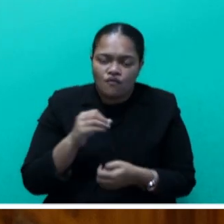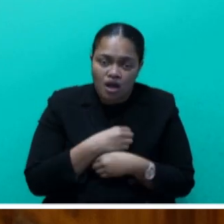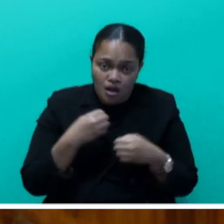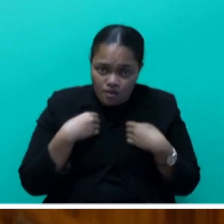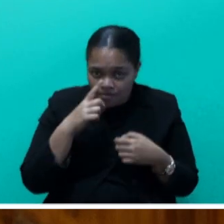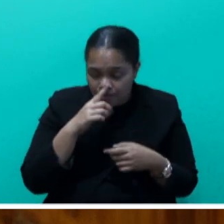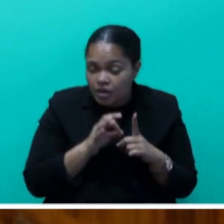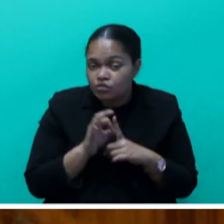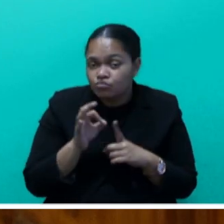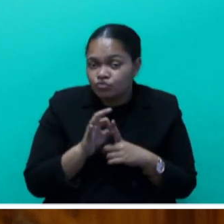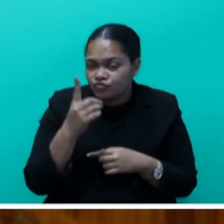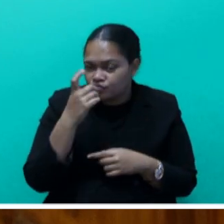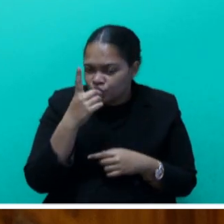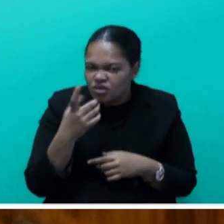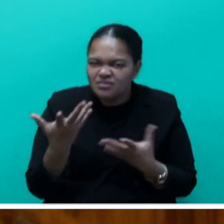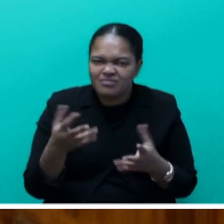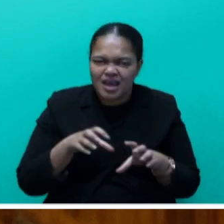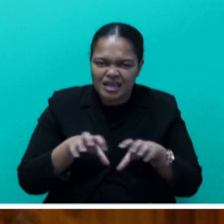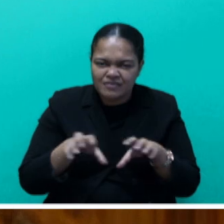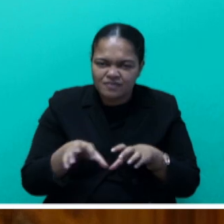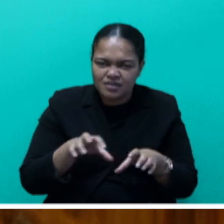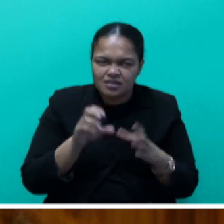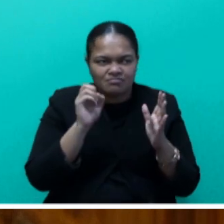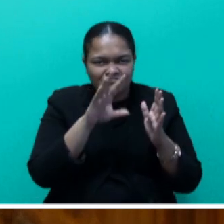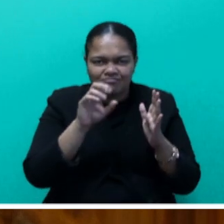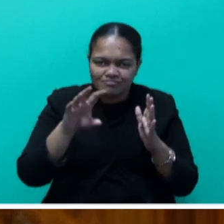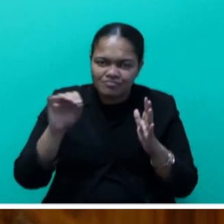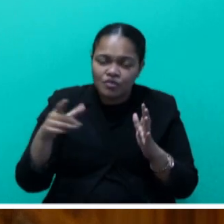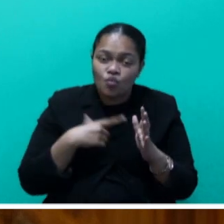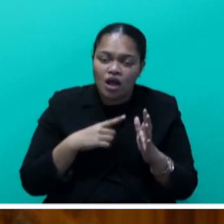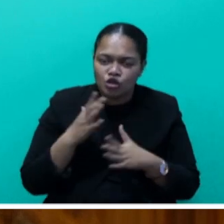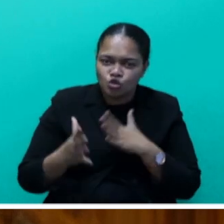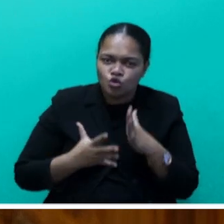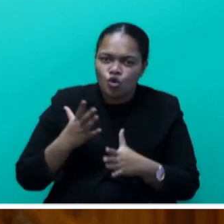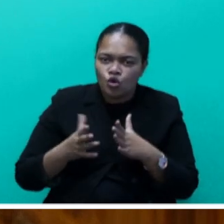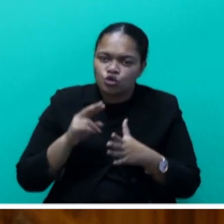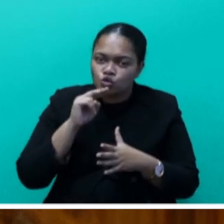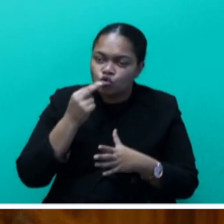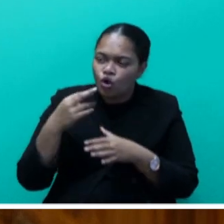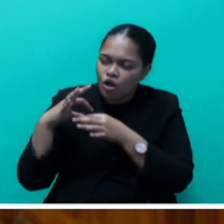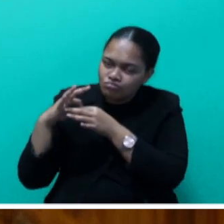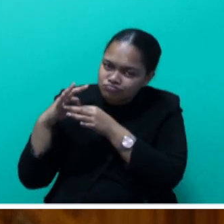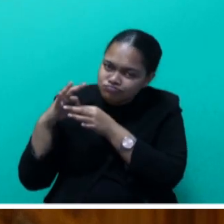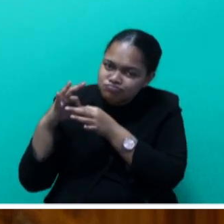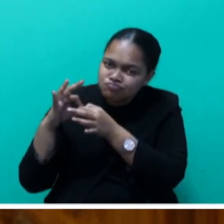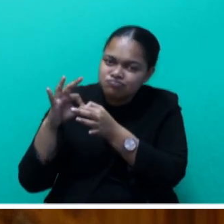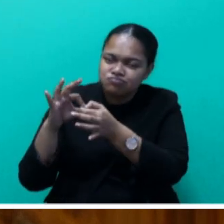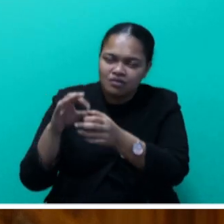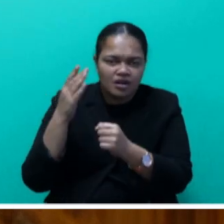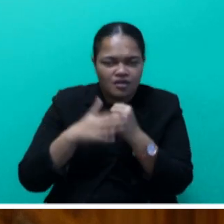improve museum activities, so that our stories are told over and over again.